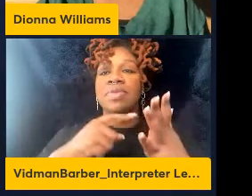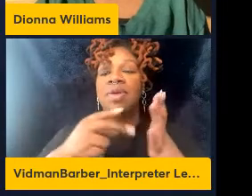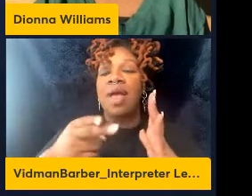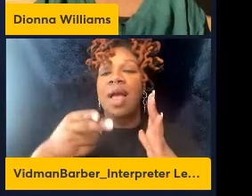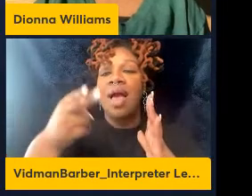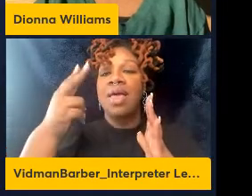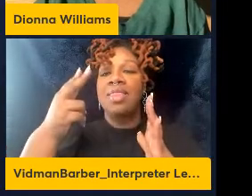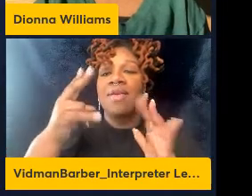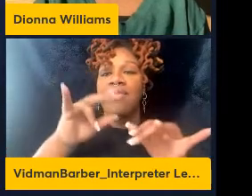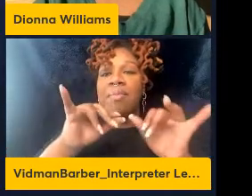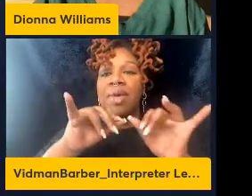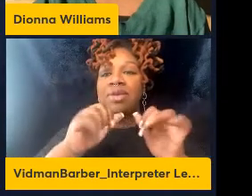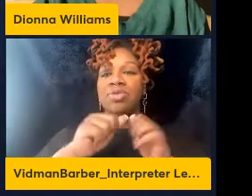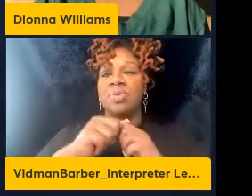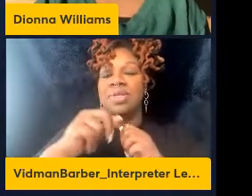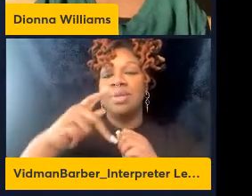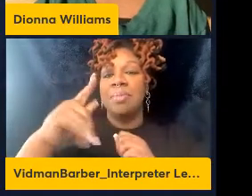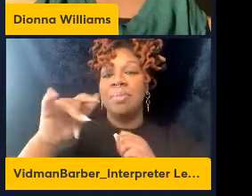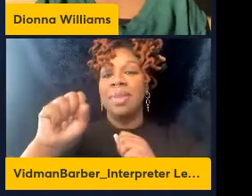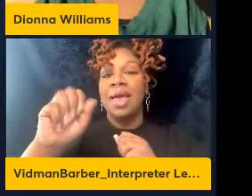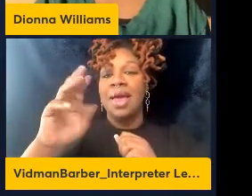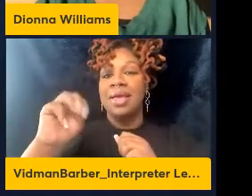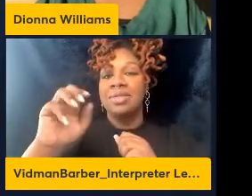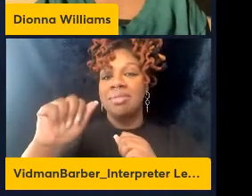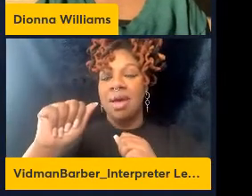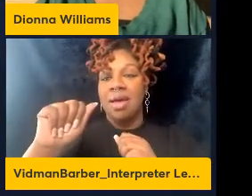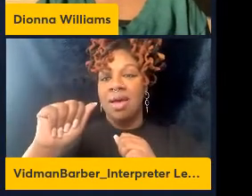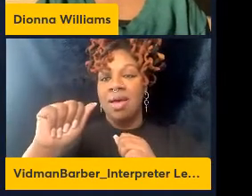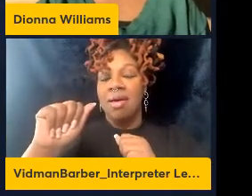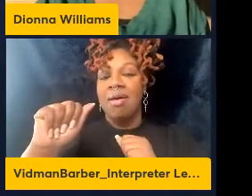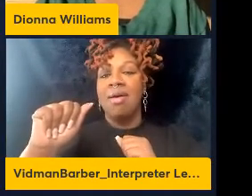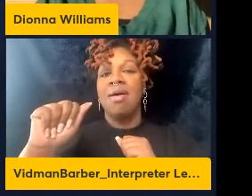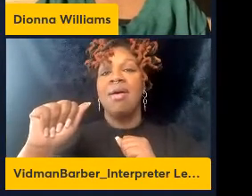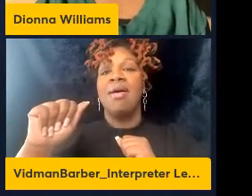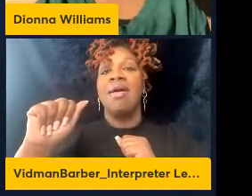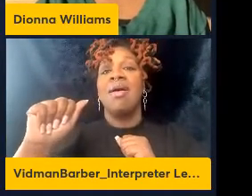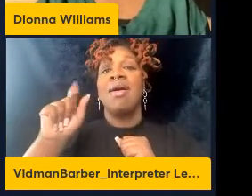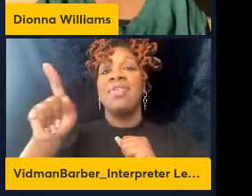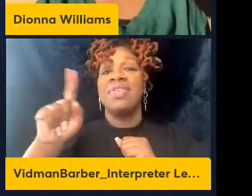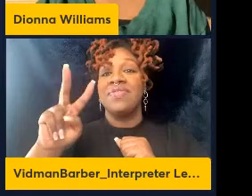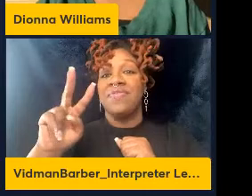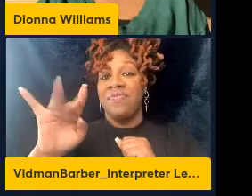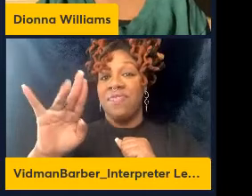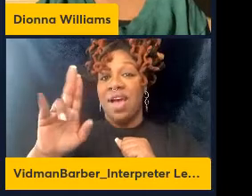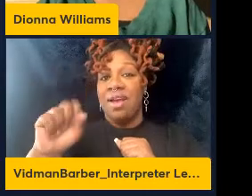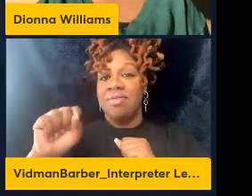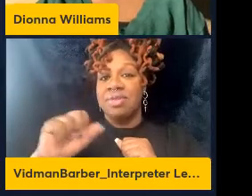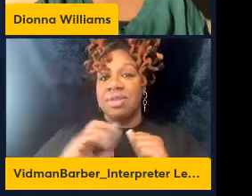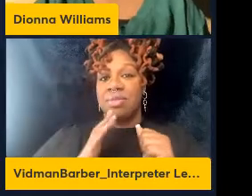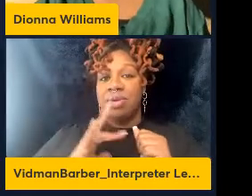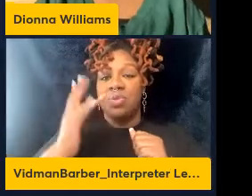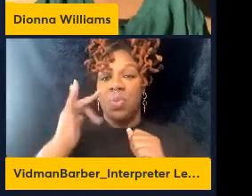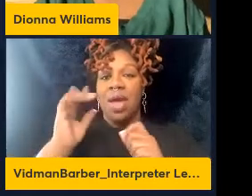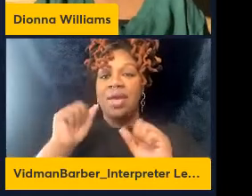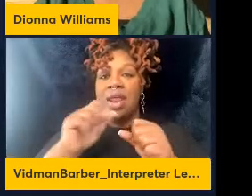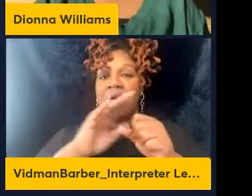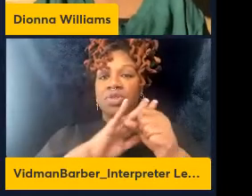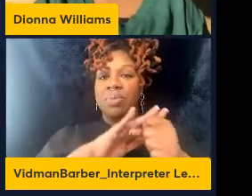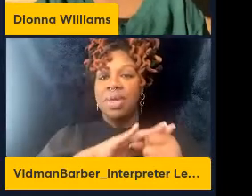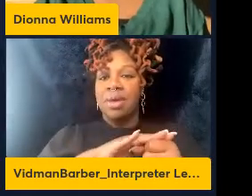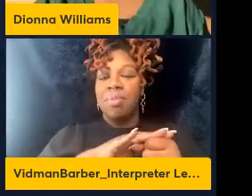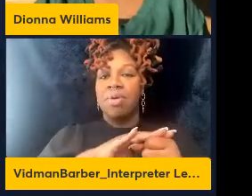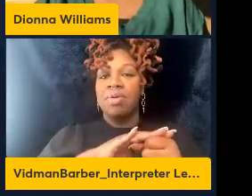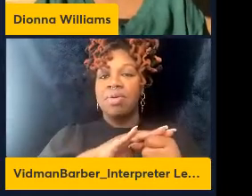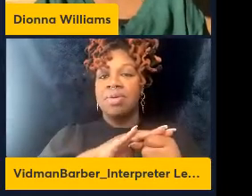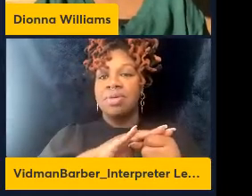fluid. This virus is fantastic because it can also be suppressed with the therapies used to HIV in humans. And so you can find